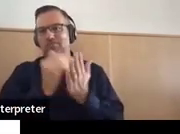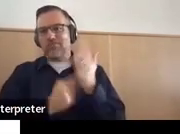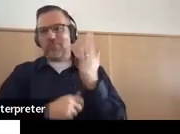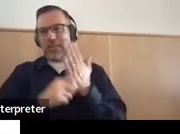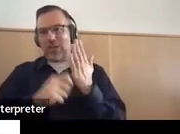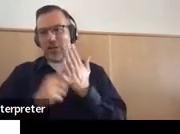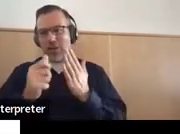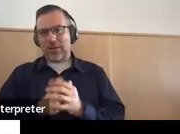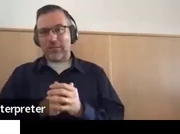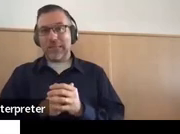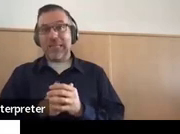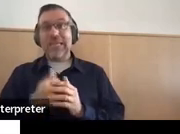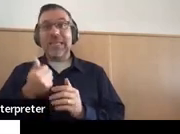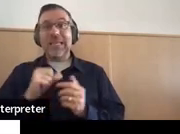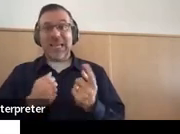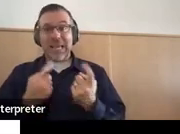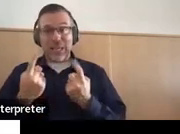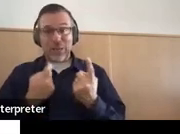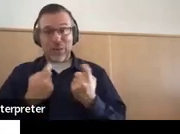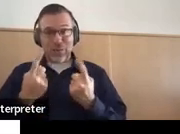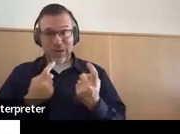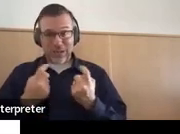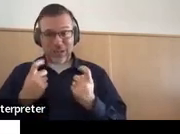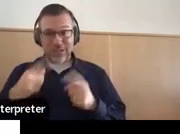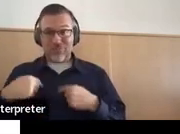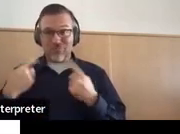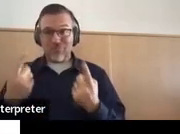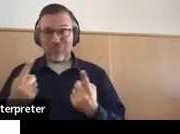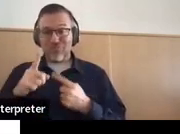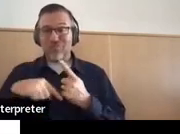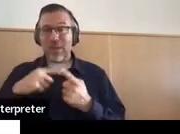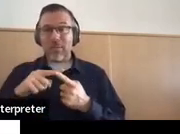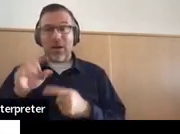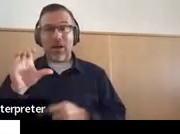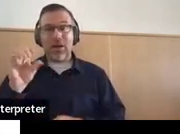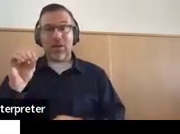All right. Any questions about the course of study?